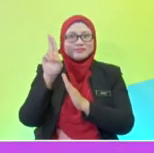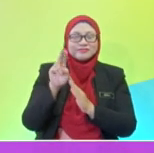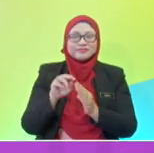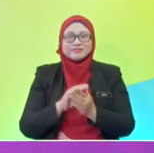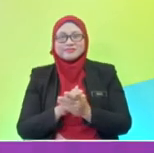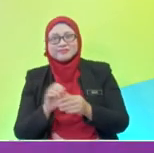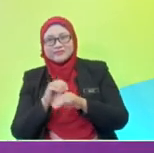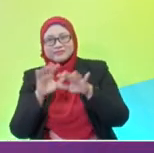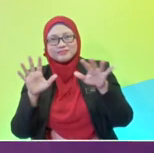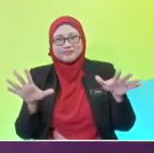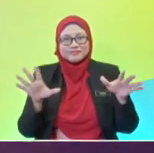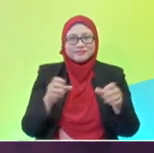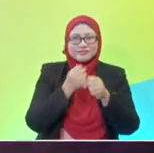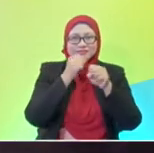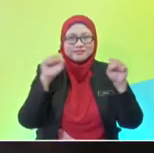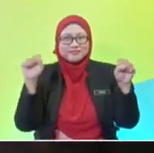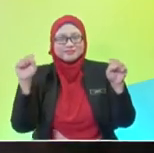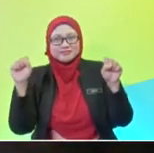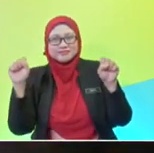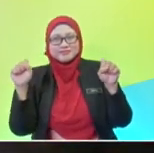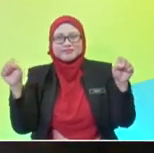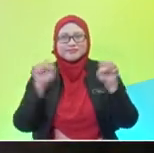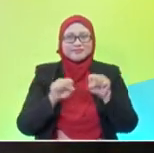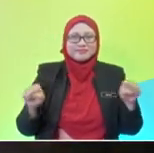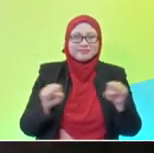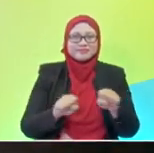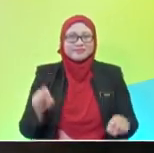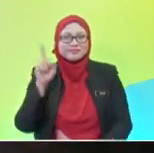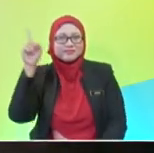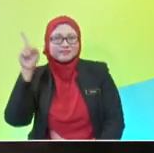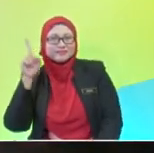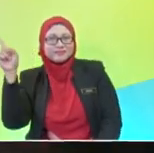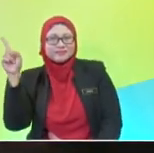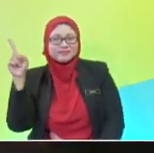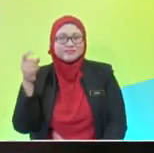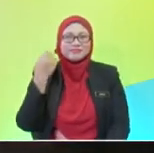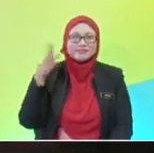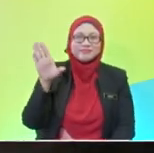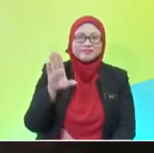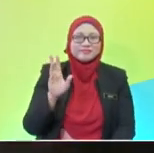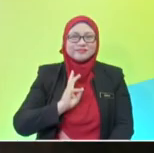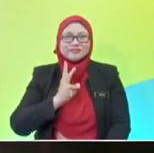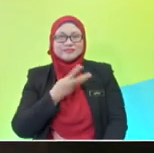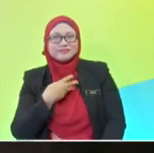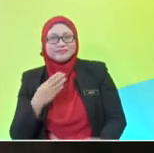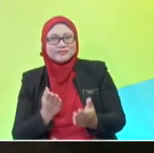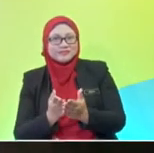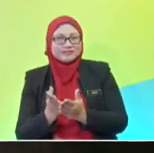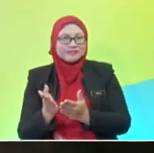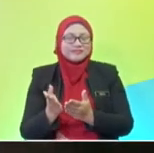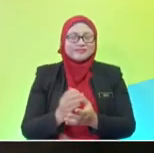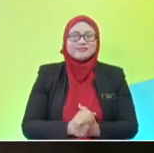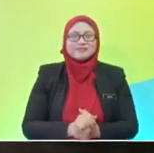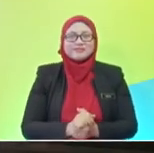our solar system. Up, up, up, away we go. Mercury, Venus, Earth